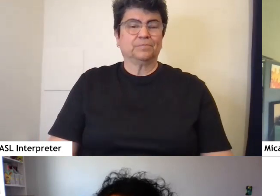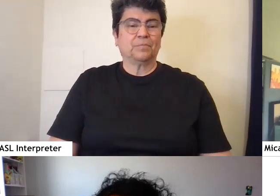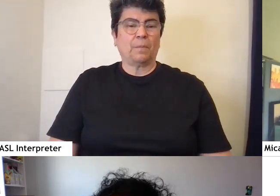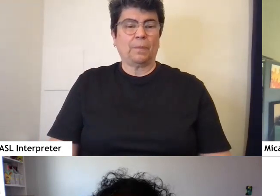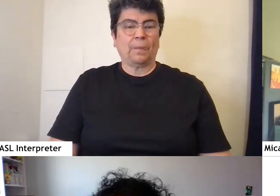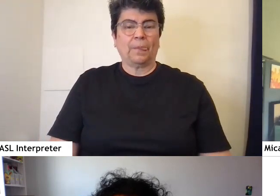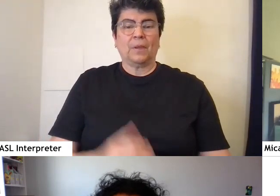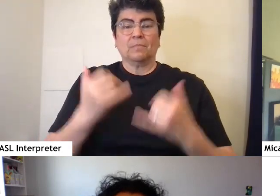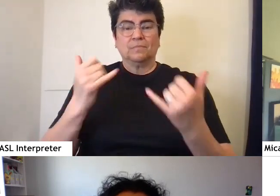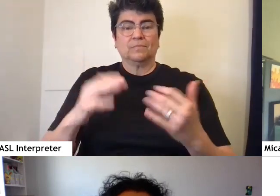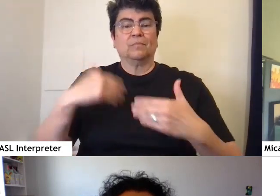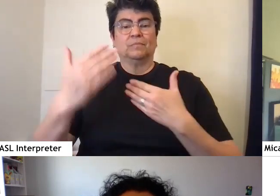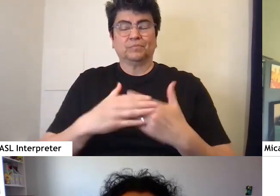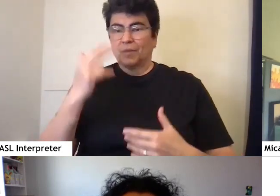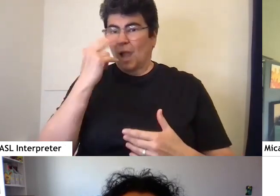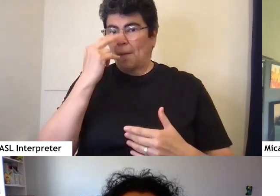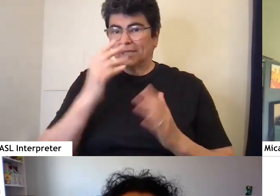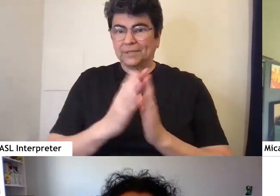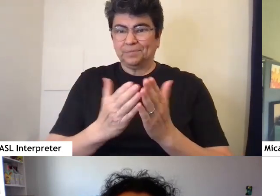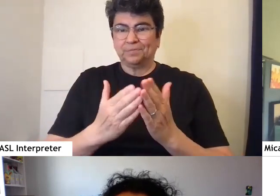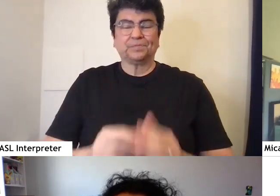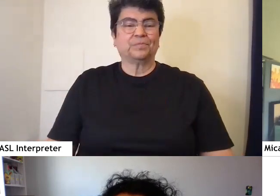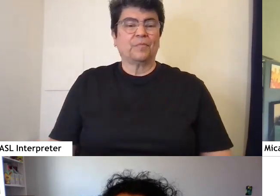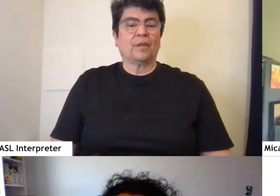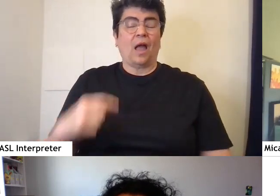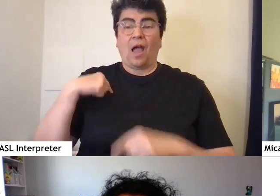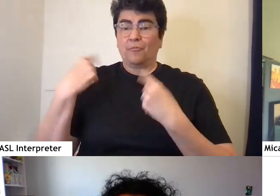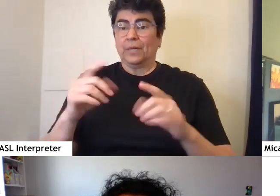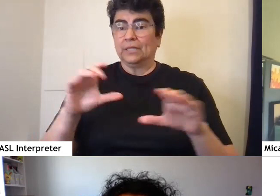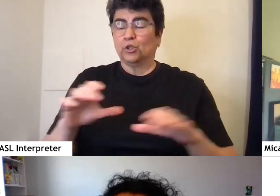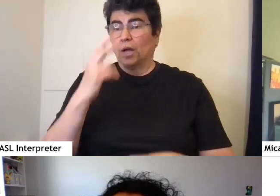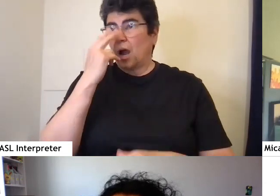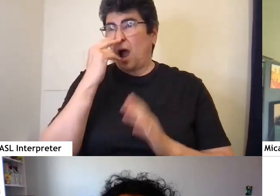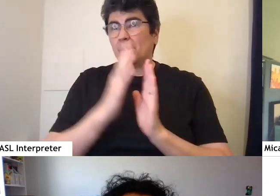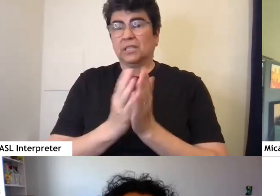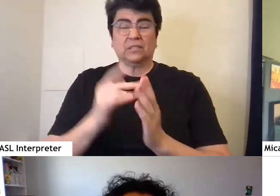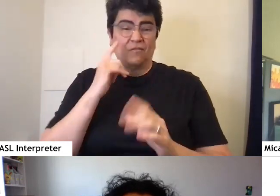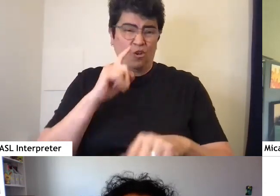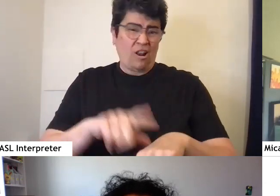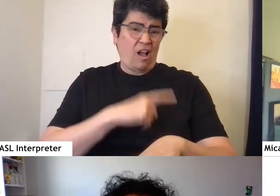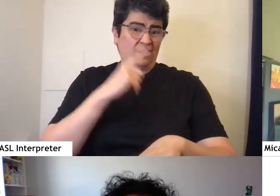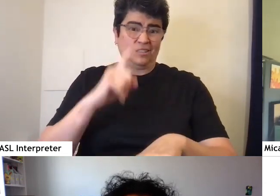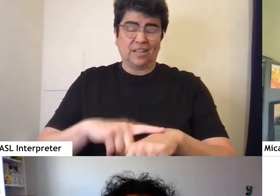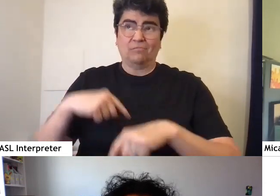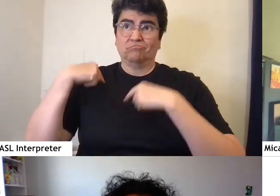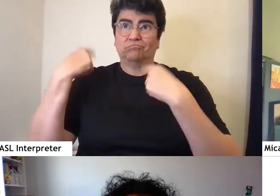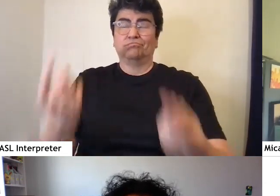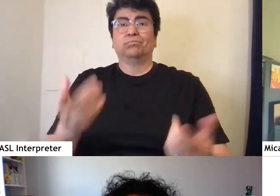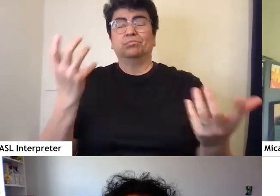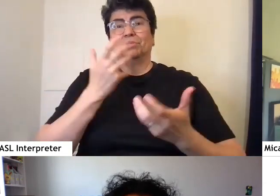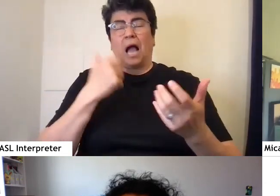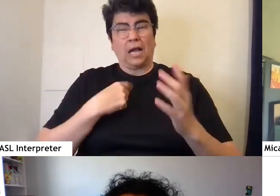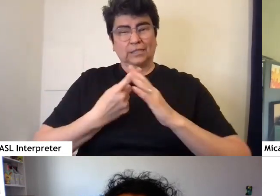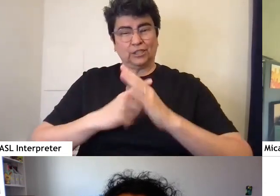Now on to comics. So I have been doing comics for a long time now. I